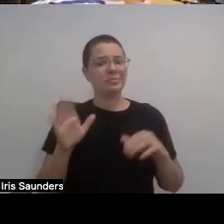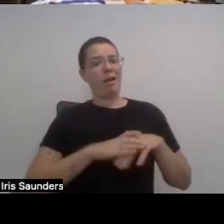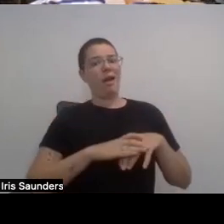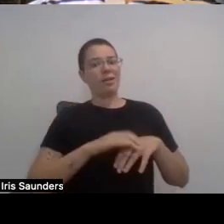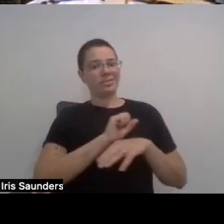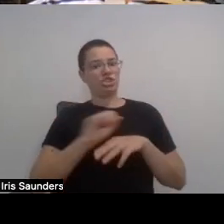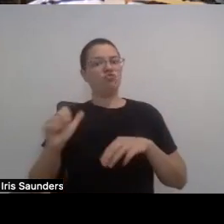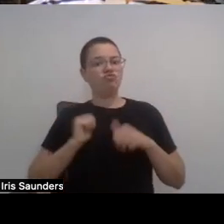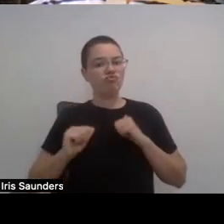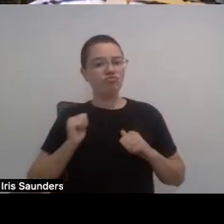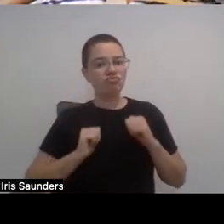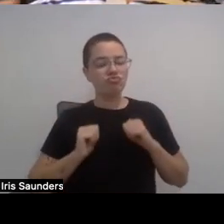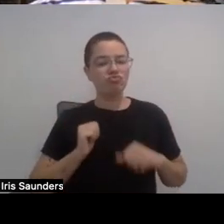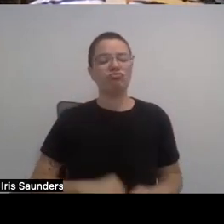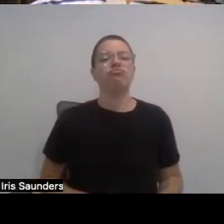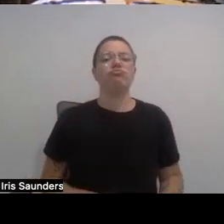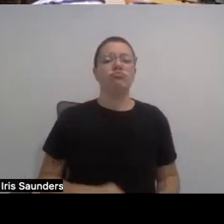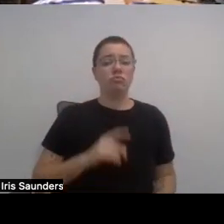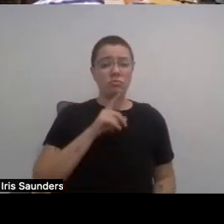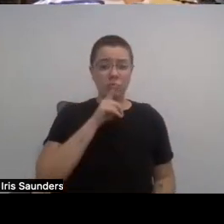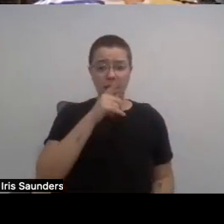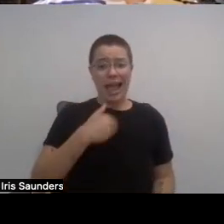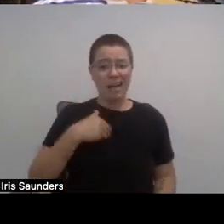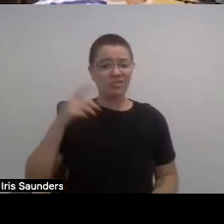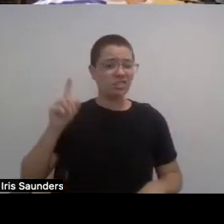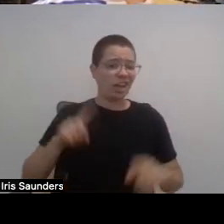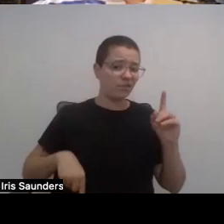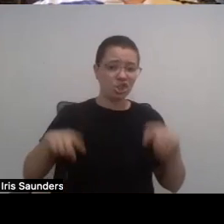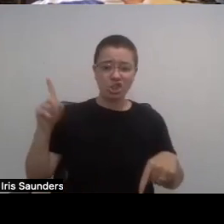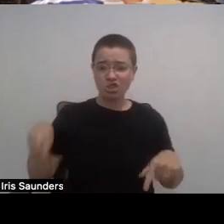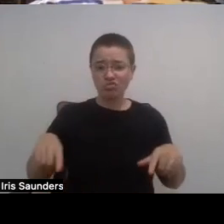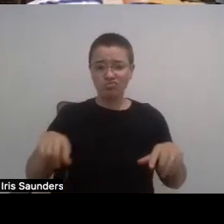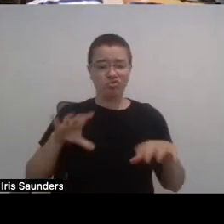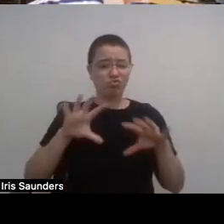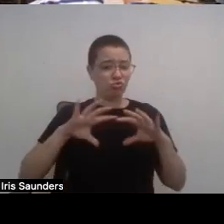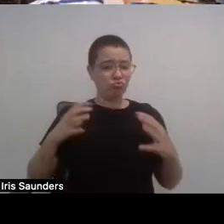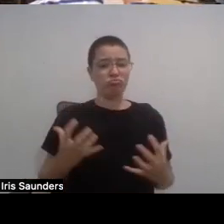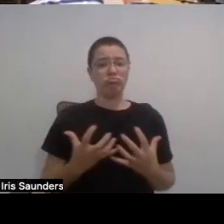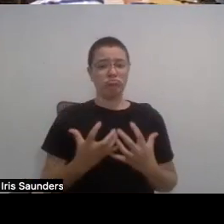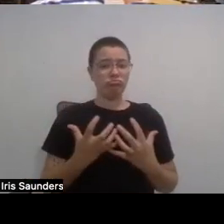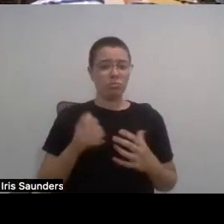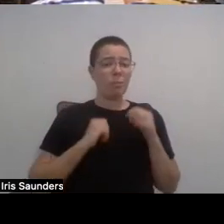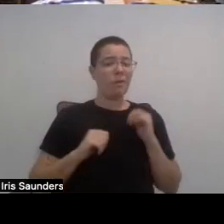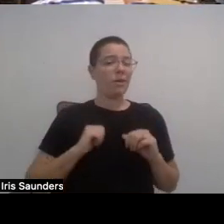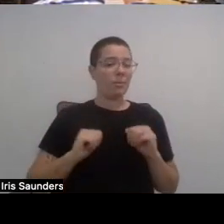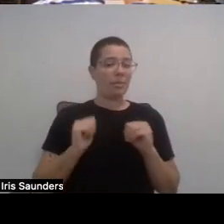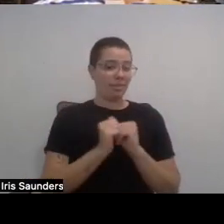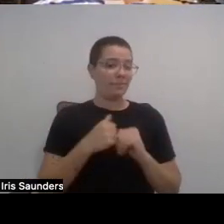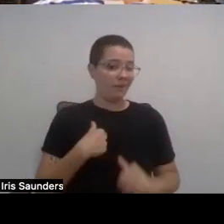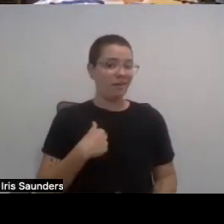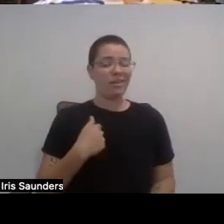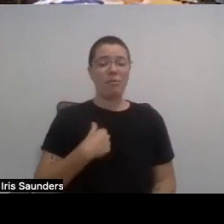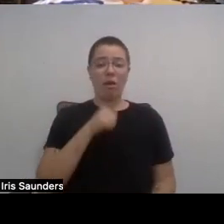a diverse group of people performing with me. So I'm not